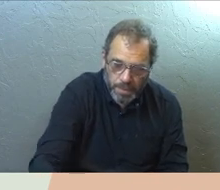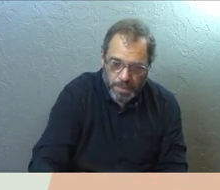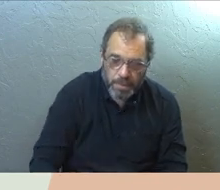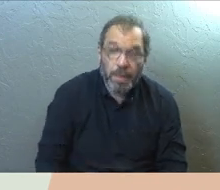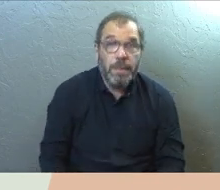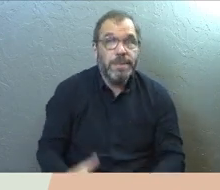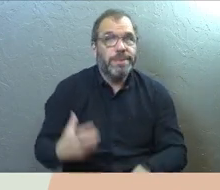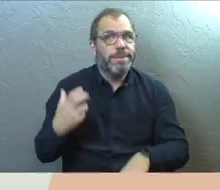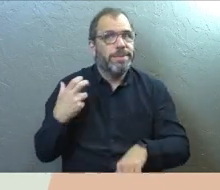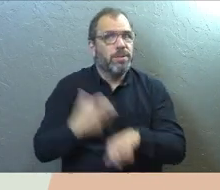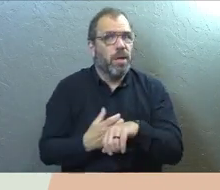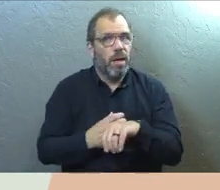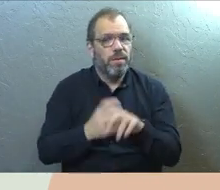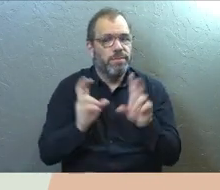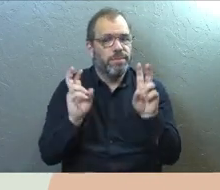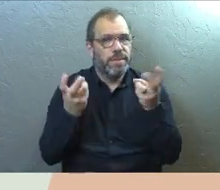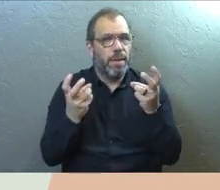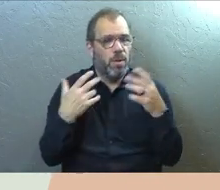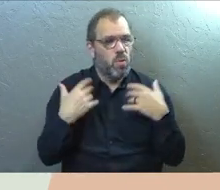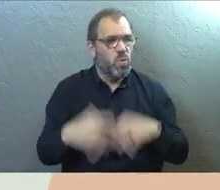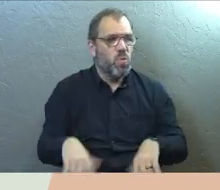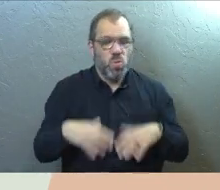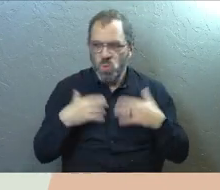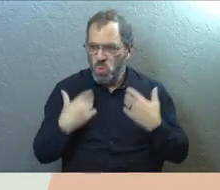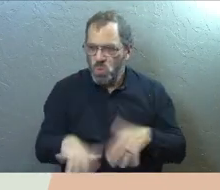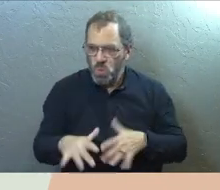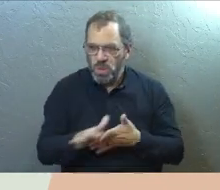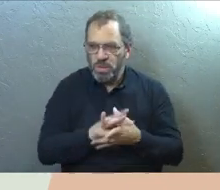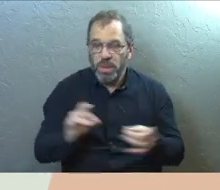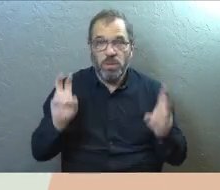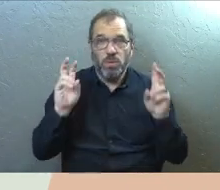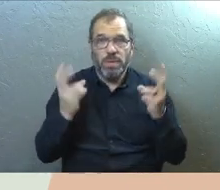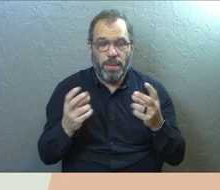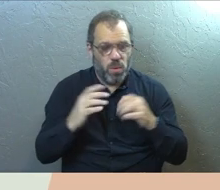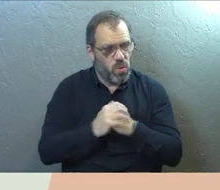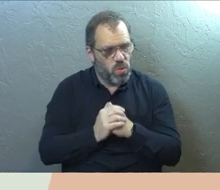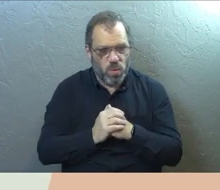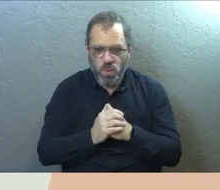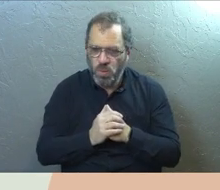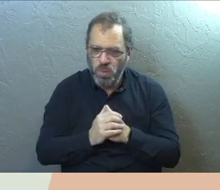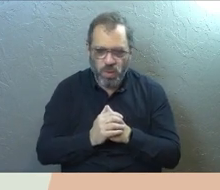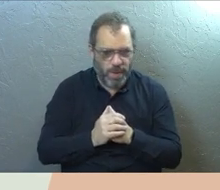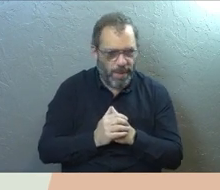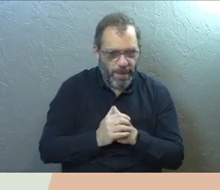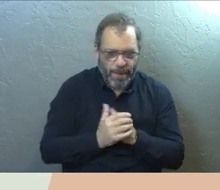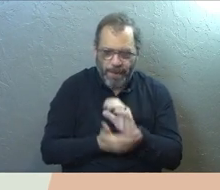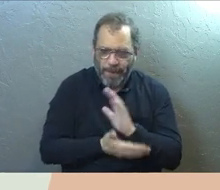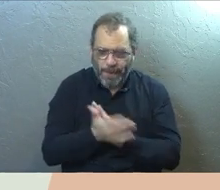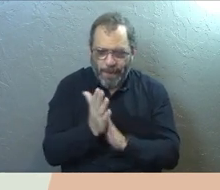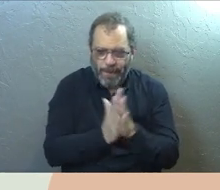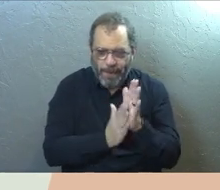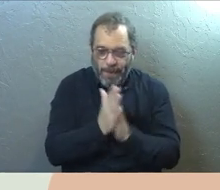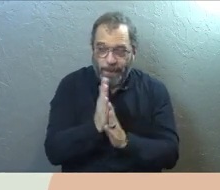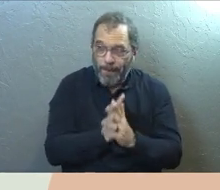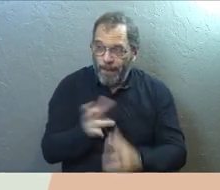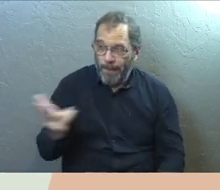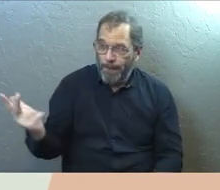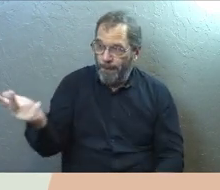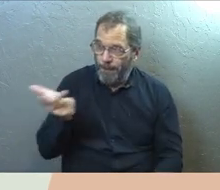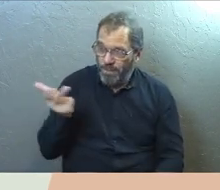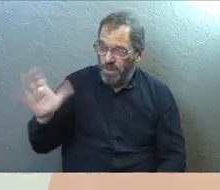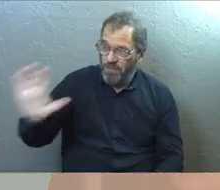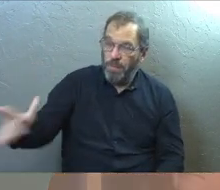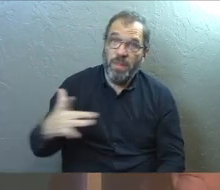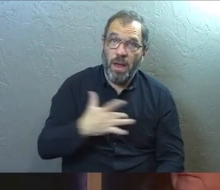This is a tough topic. It's a deep topic. It's a spiritual topic for us. And I just want these guys to,